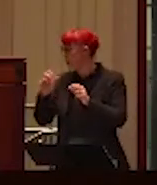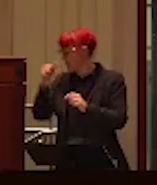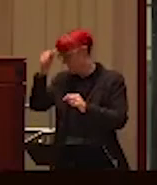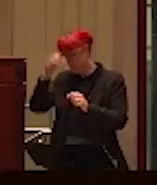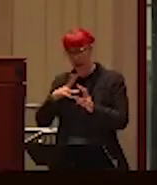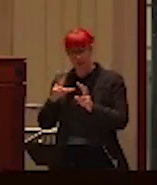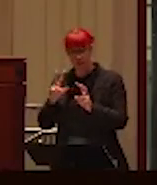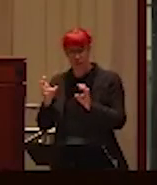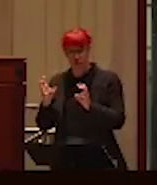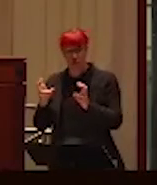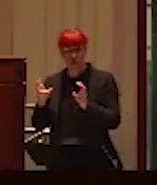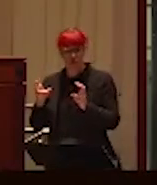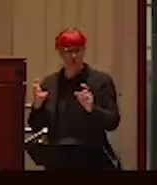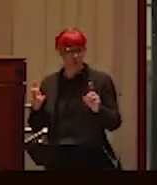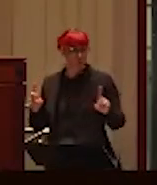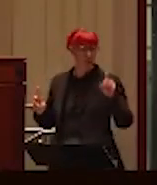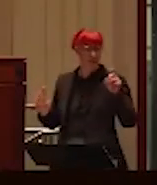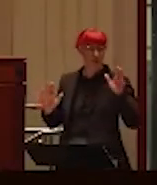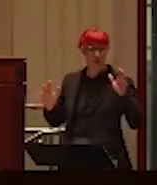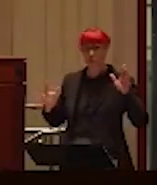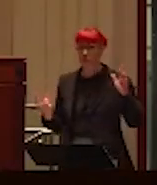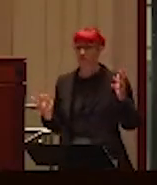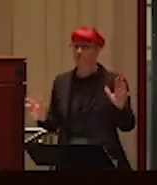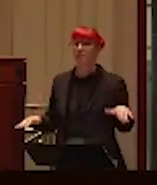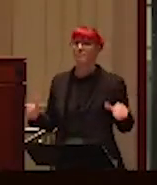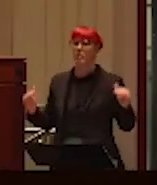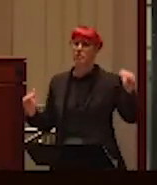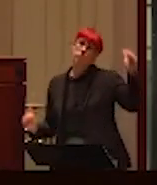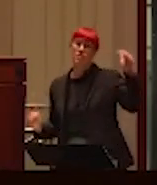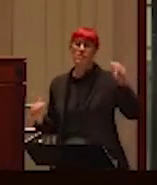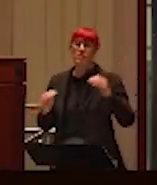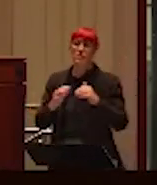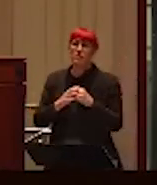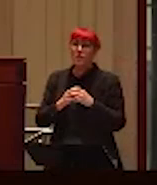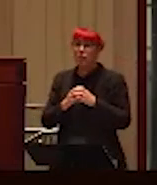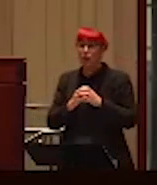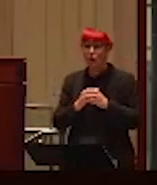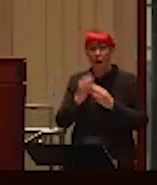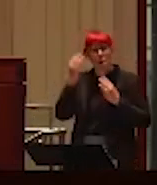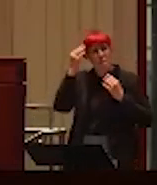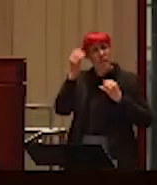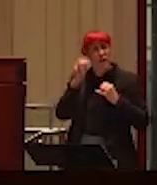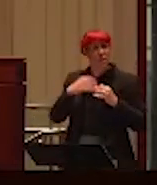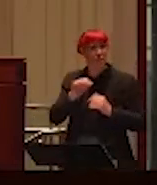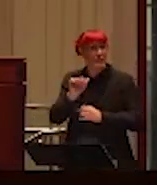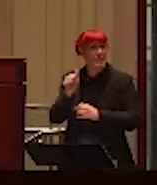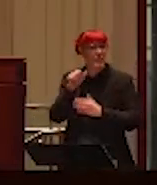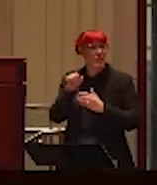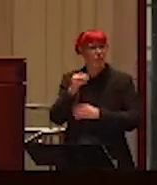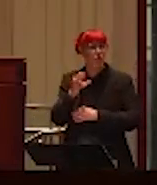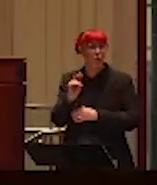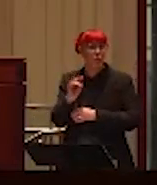so, I'm just, got me fantasizing what kind of a world it would be if we even had ten journalists in Canada writing or